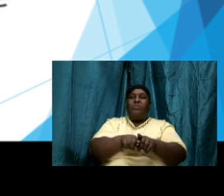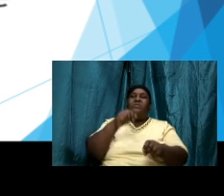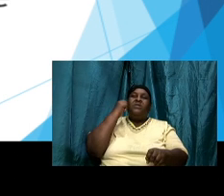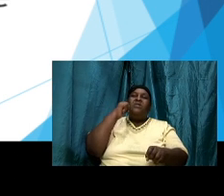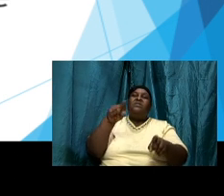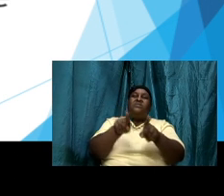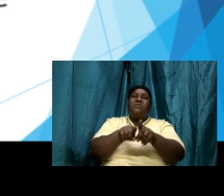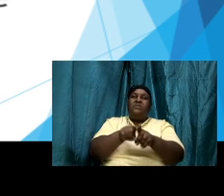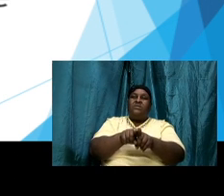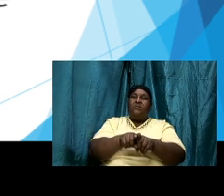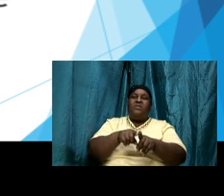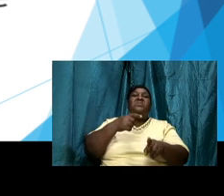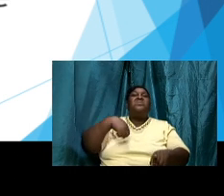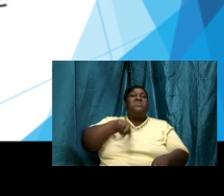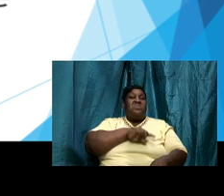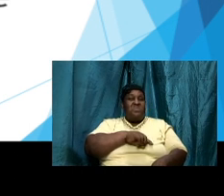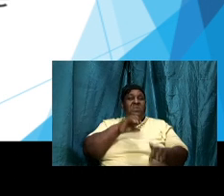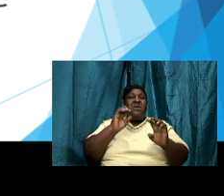we can see